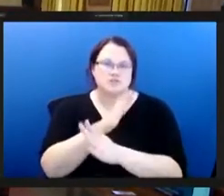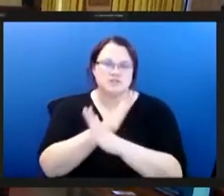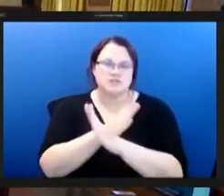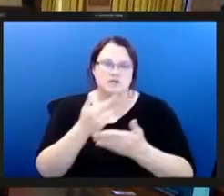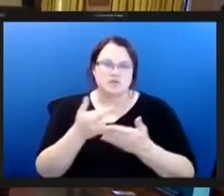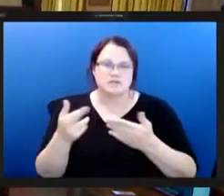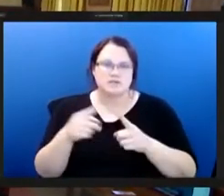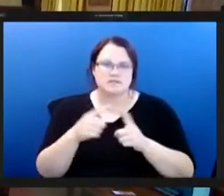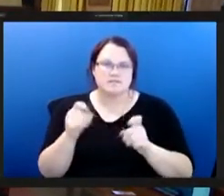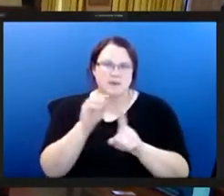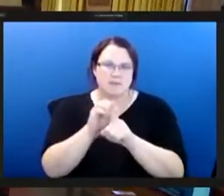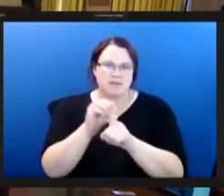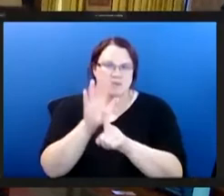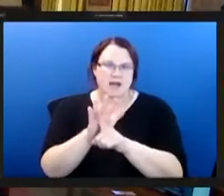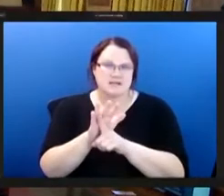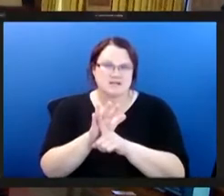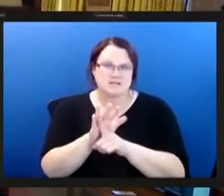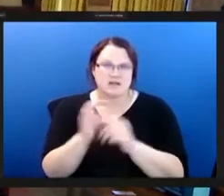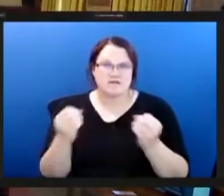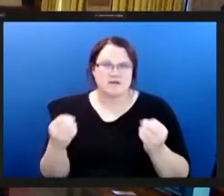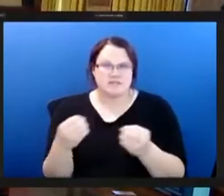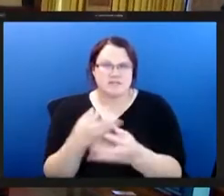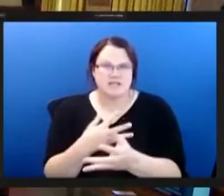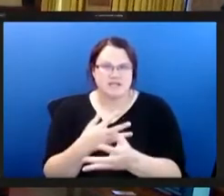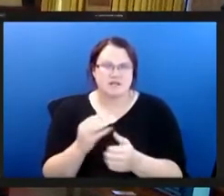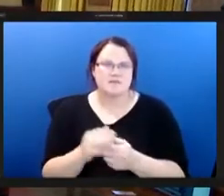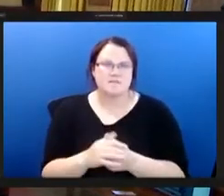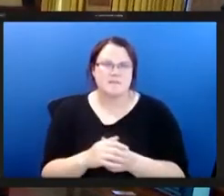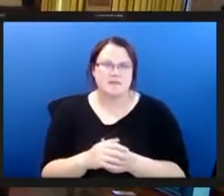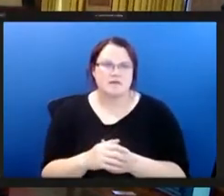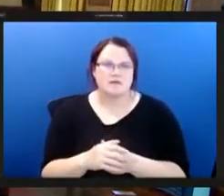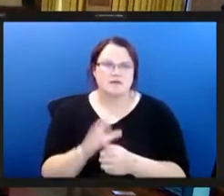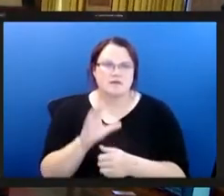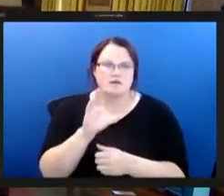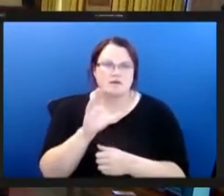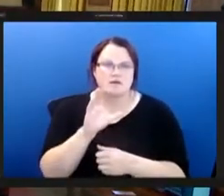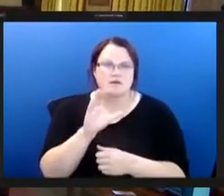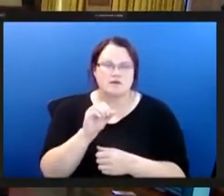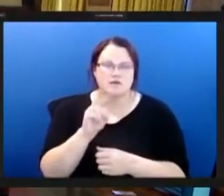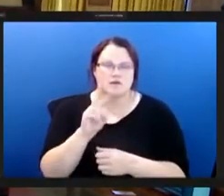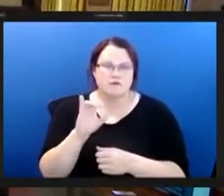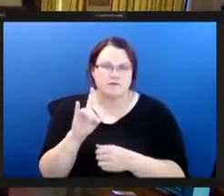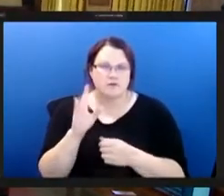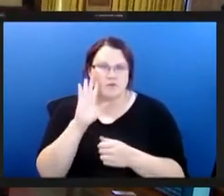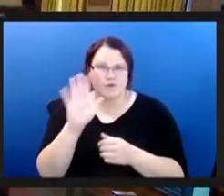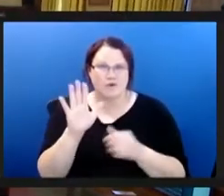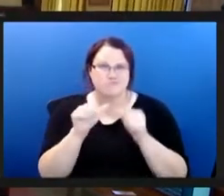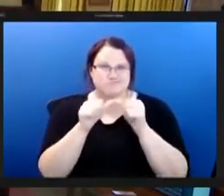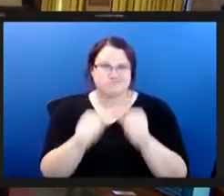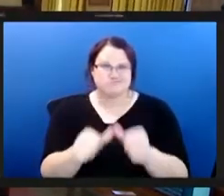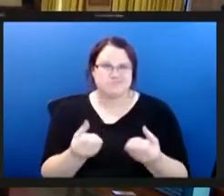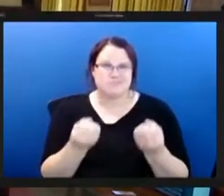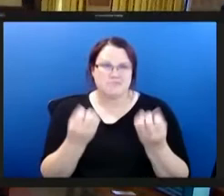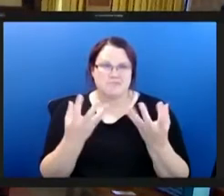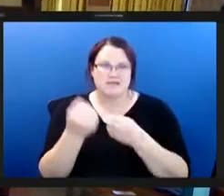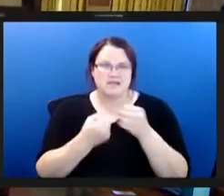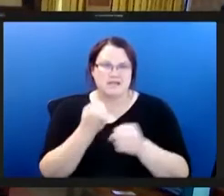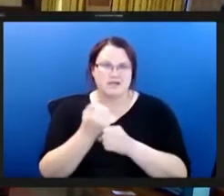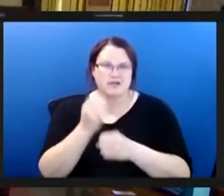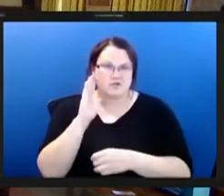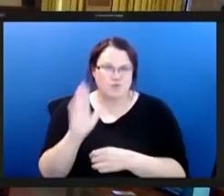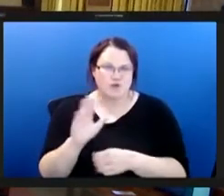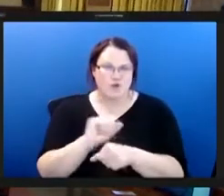the impacts of a pandemic which thanks to rapidly evolving covid variants will probably continue for many years presently covid